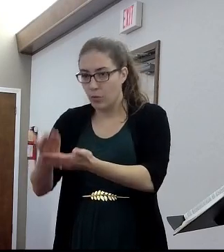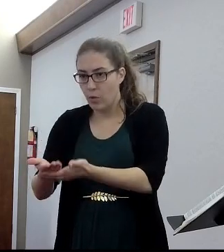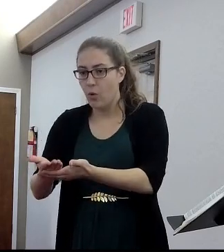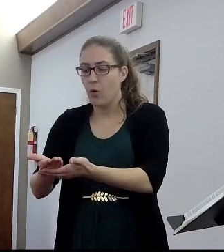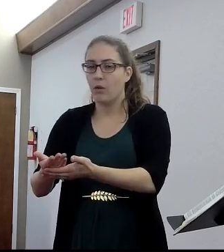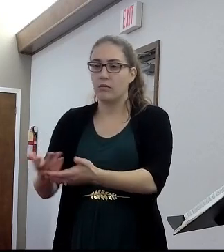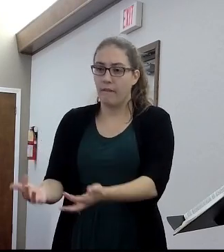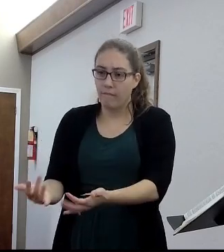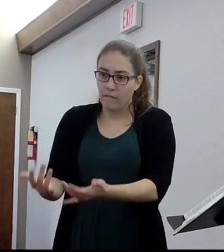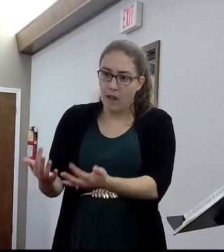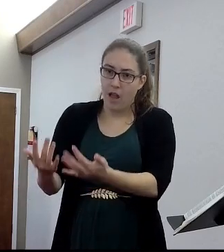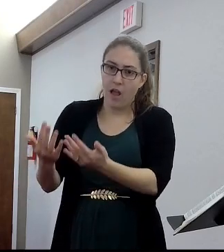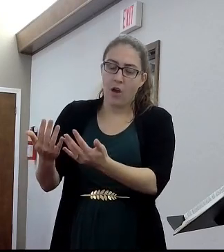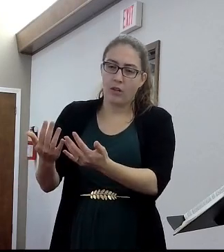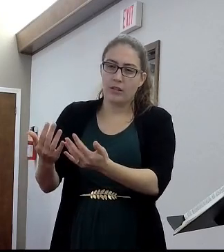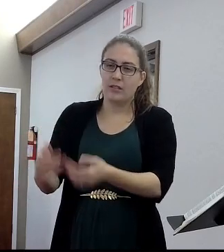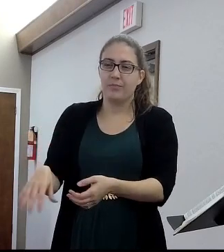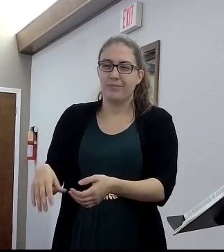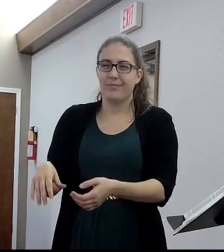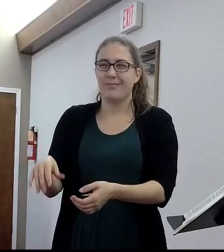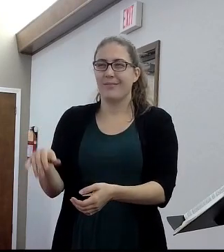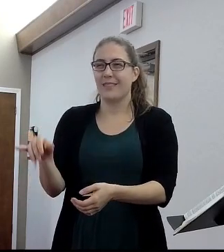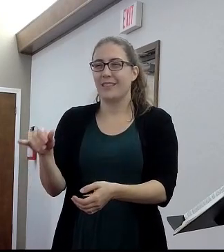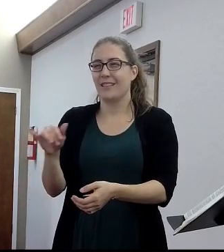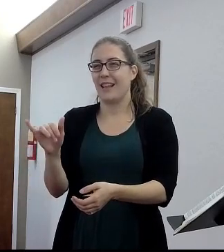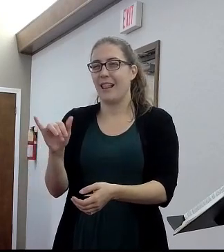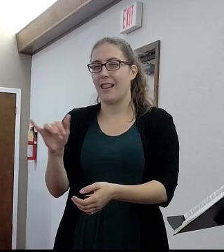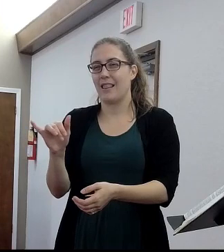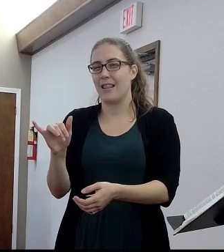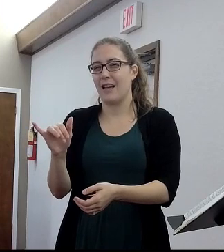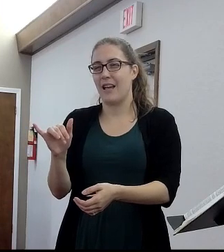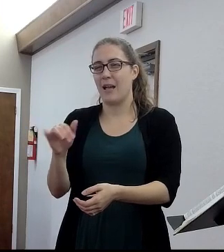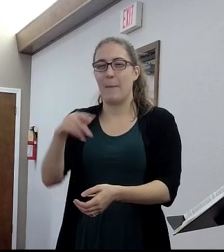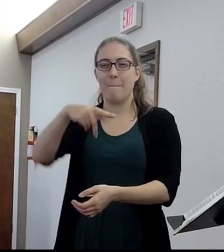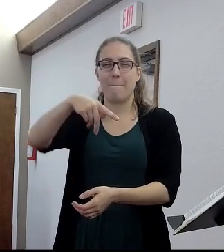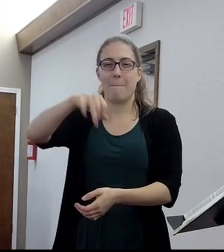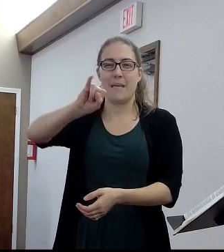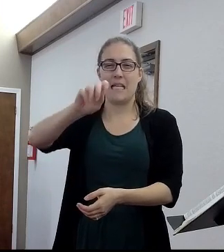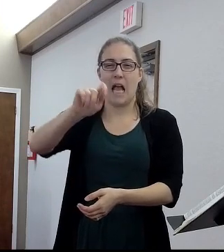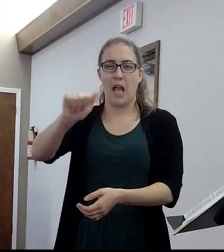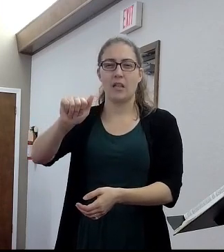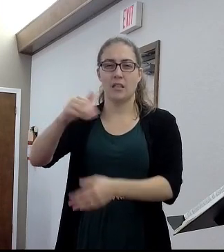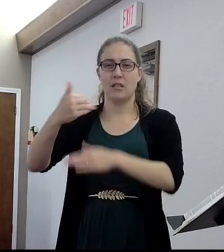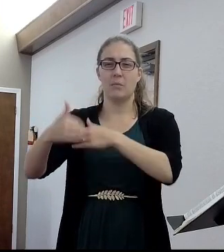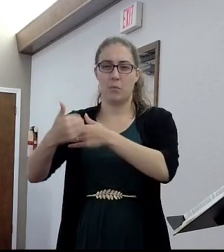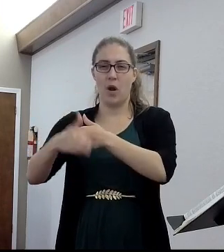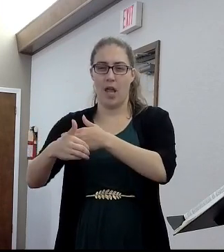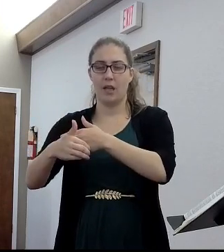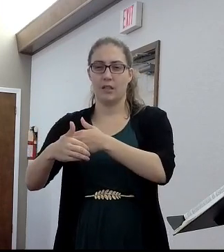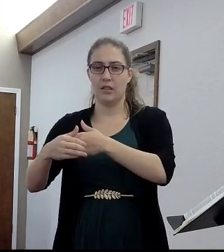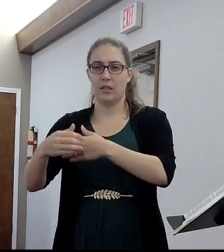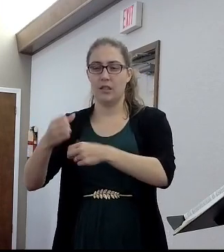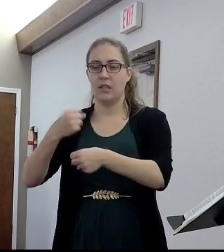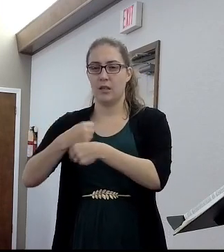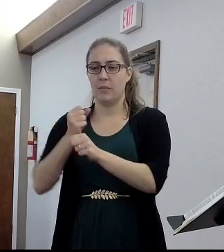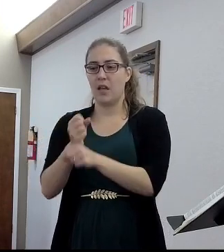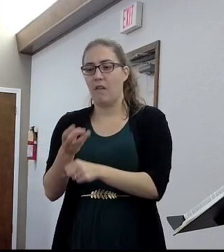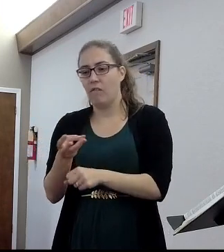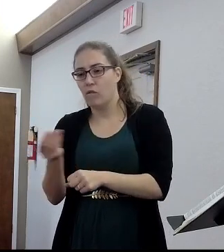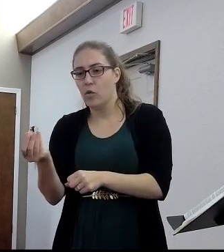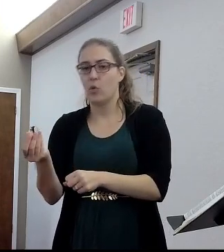a lightly raised almost like a pita-style bread. And they would have made that a couple of those